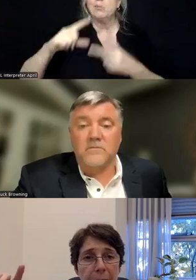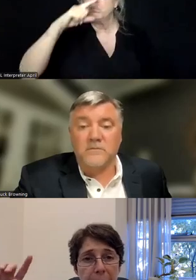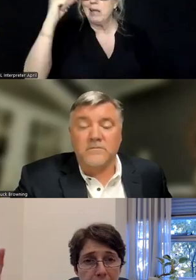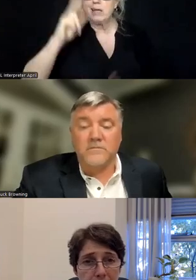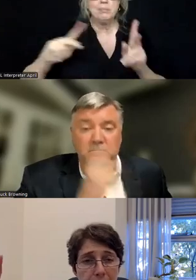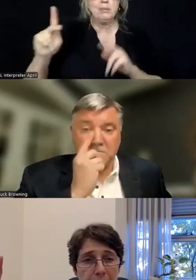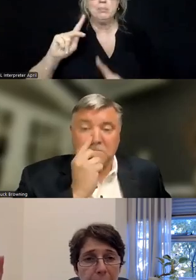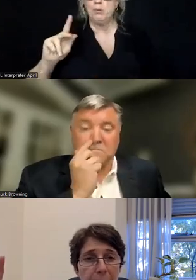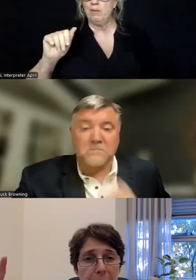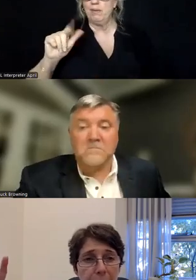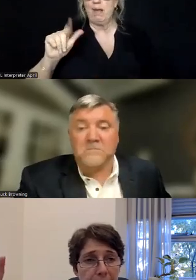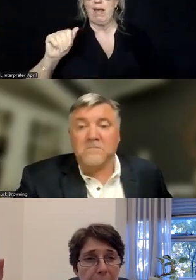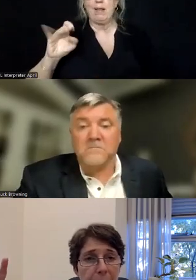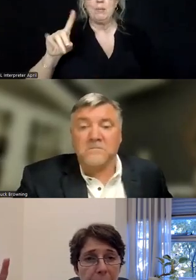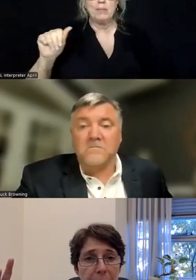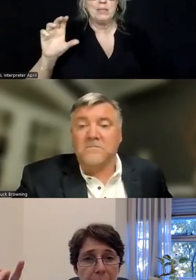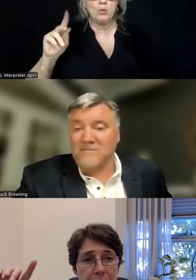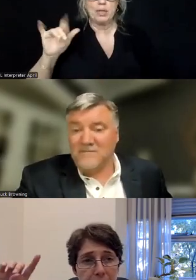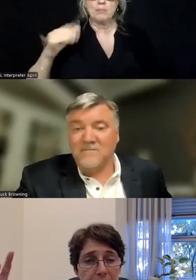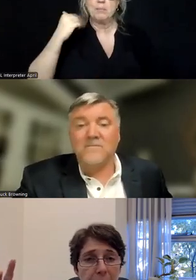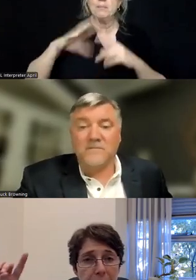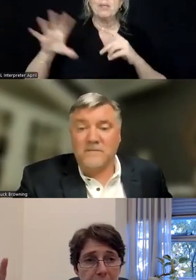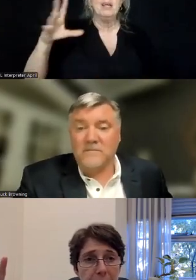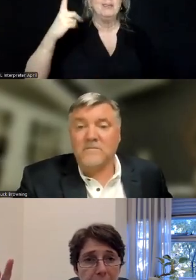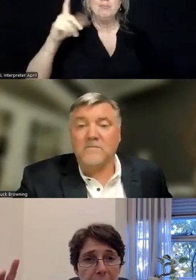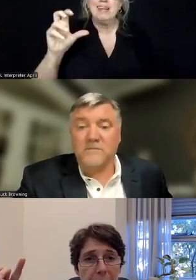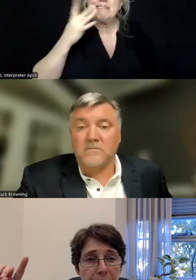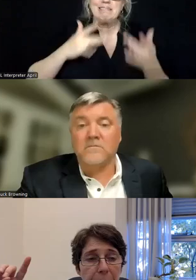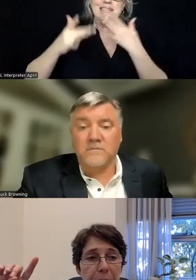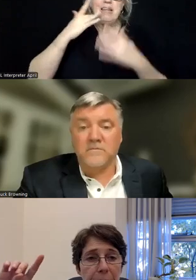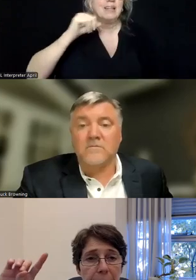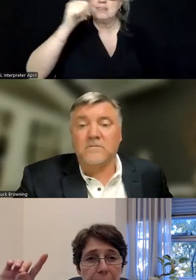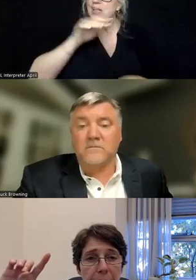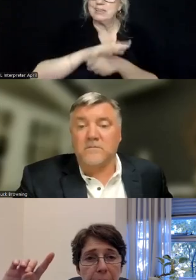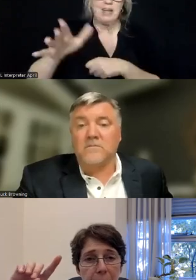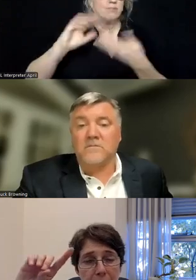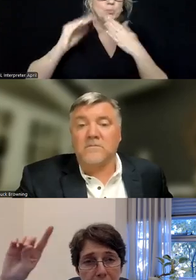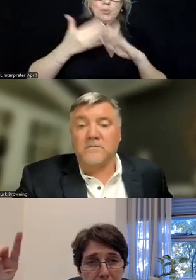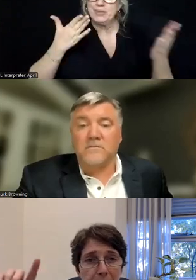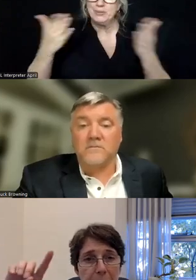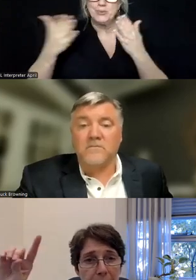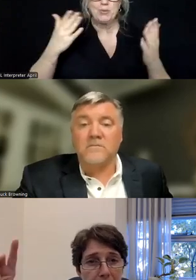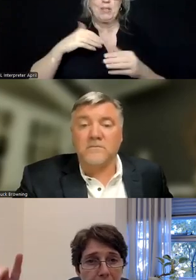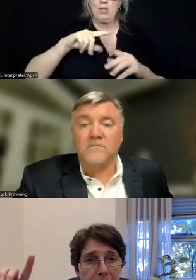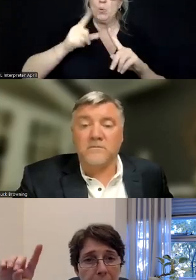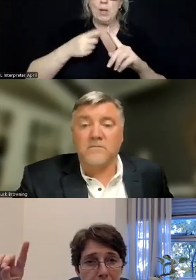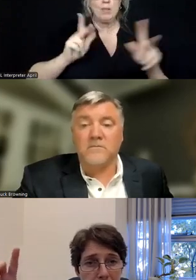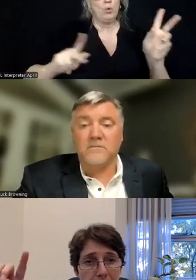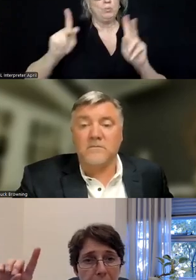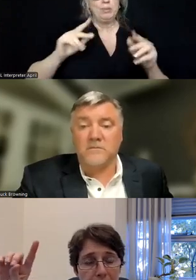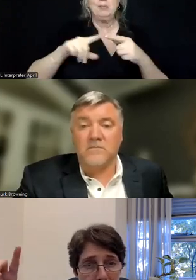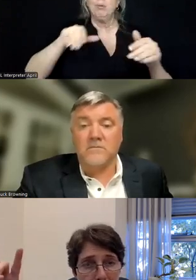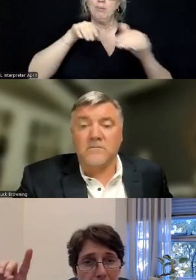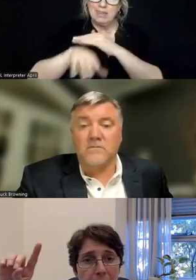County, the impact of the sort of lack of community services and the way the system has been functioning. And when you have people cycling